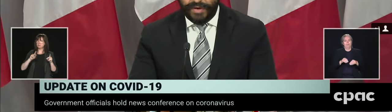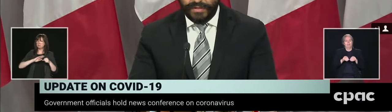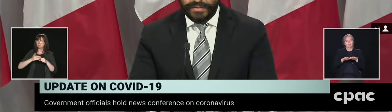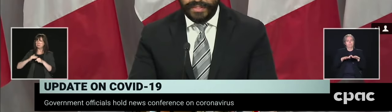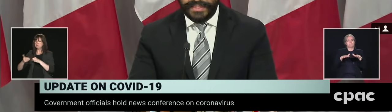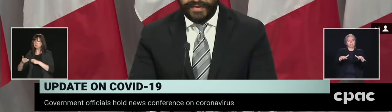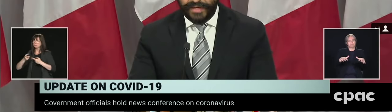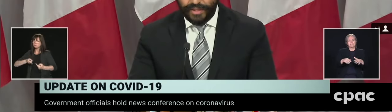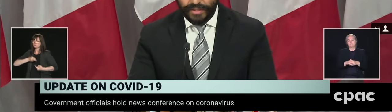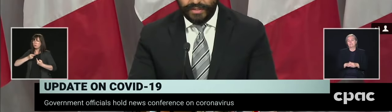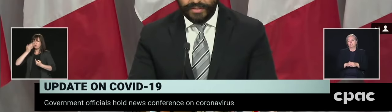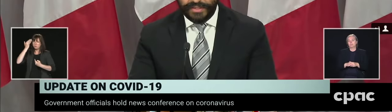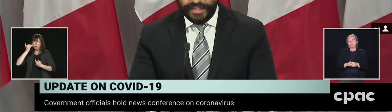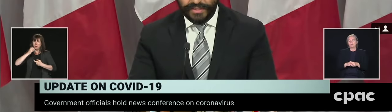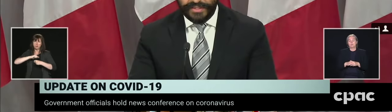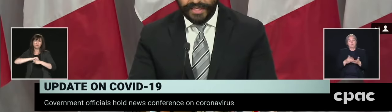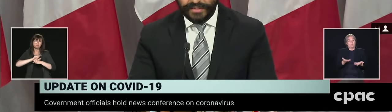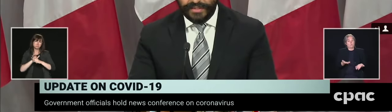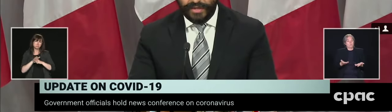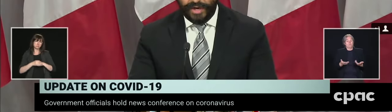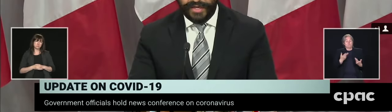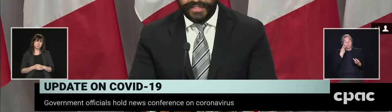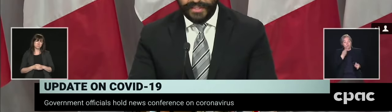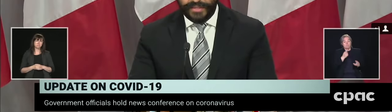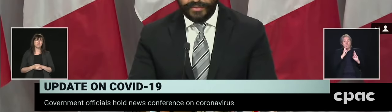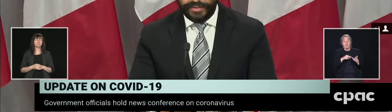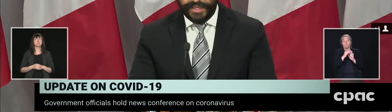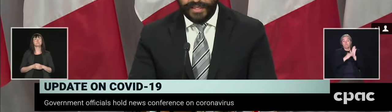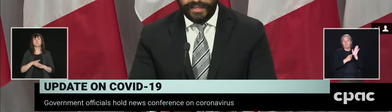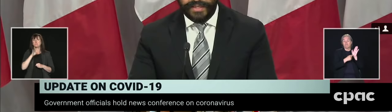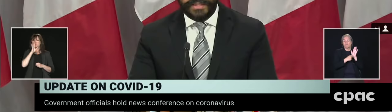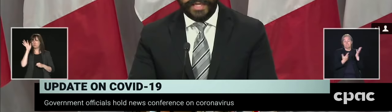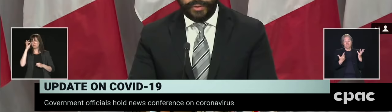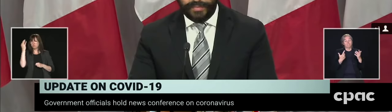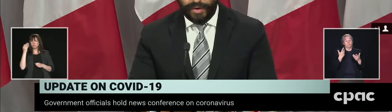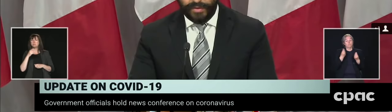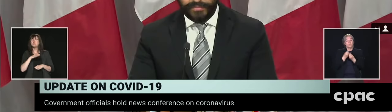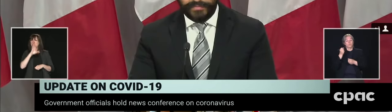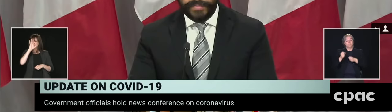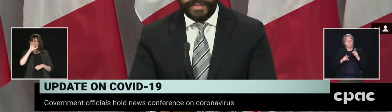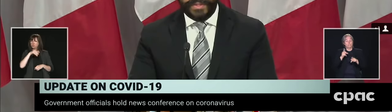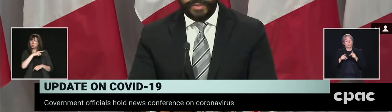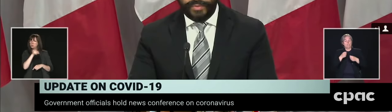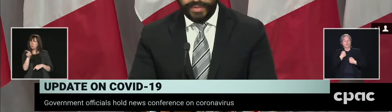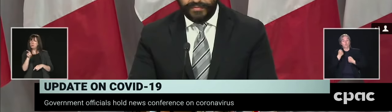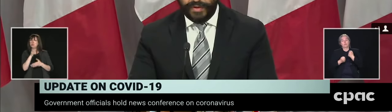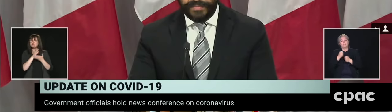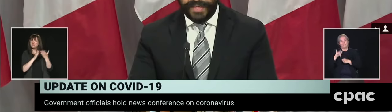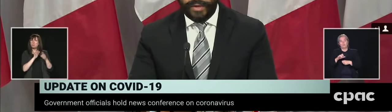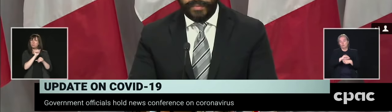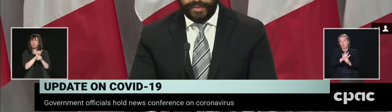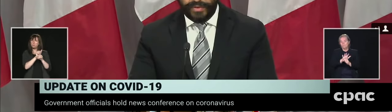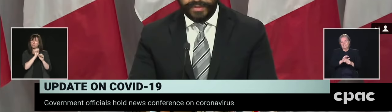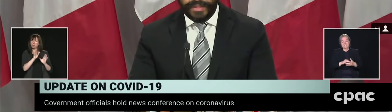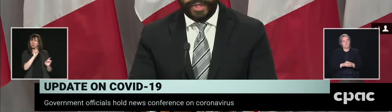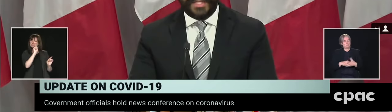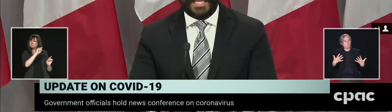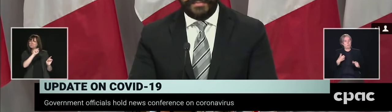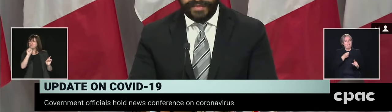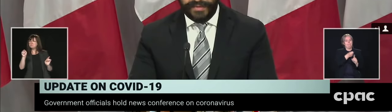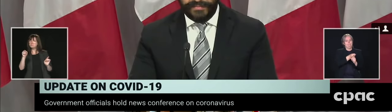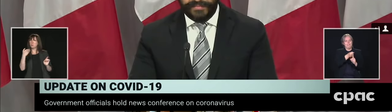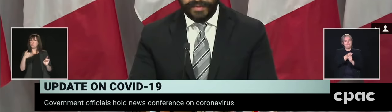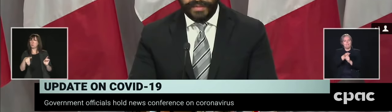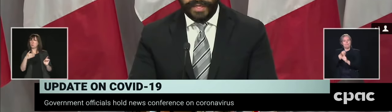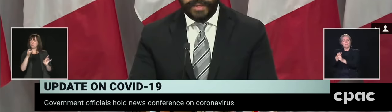Nous savons que les travailleurs de certains secteurs ont été touchés très durement. Nous devons bien comprendre leurs